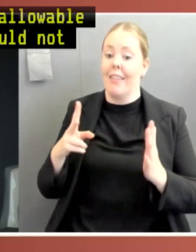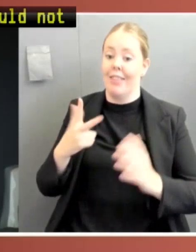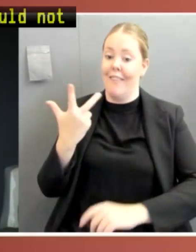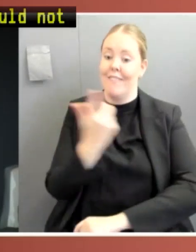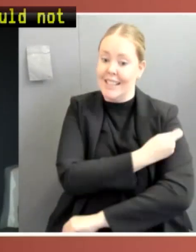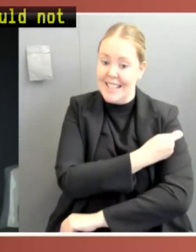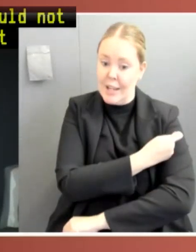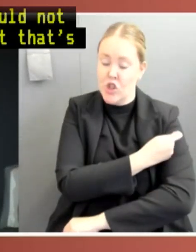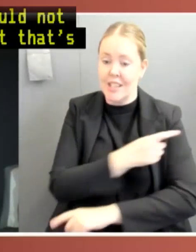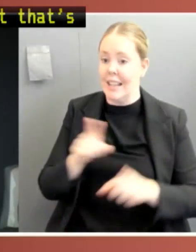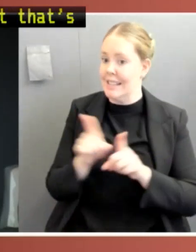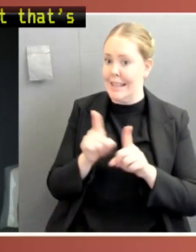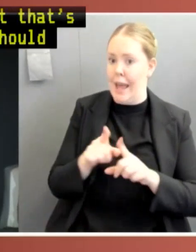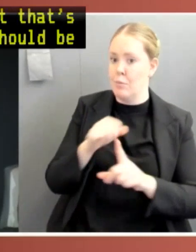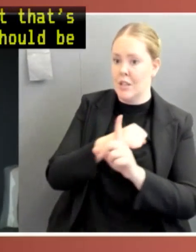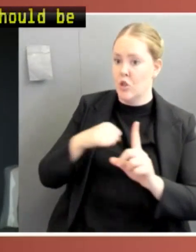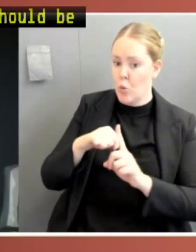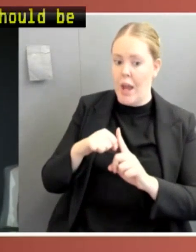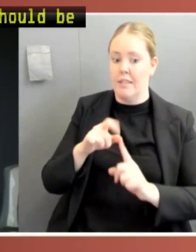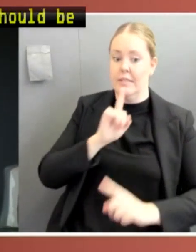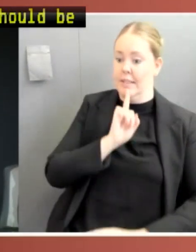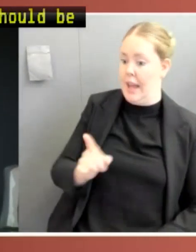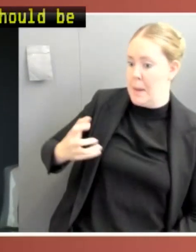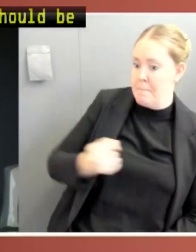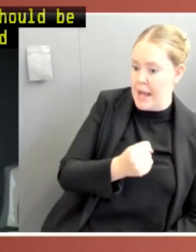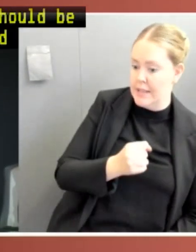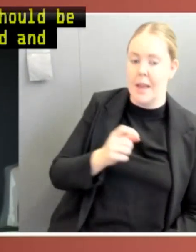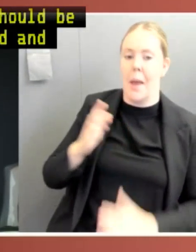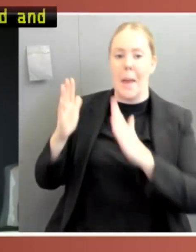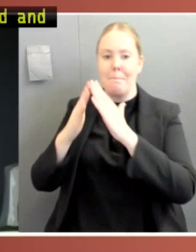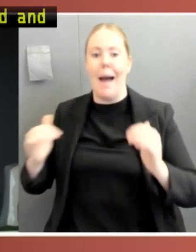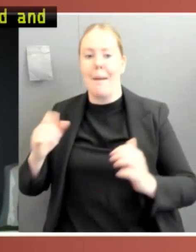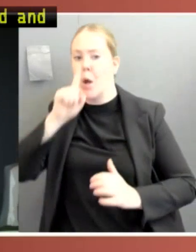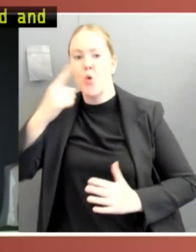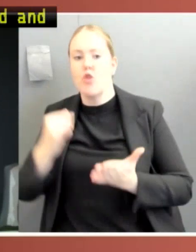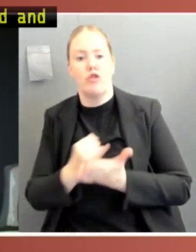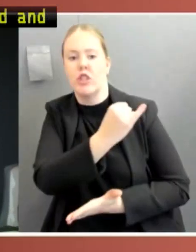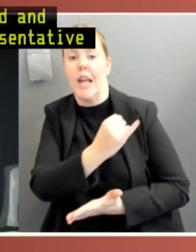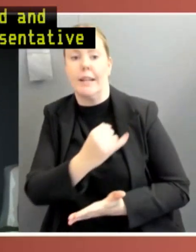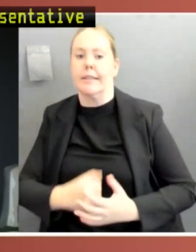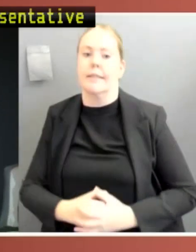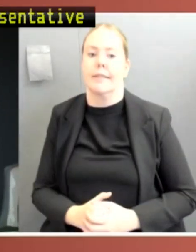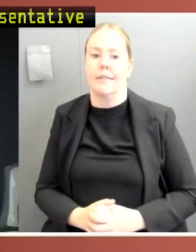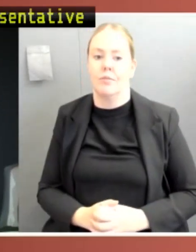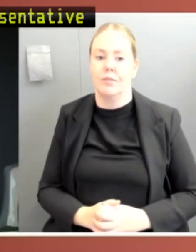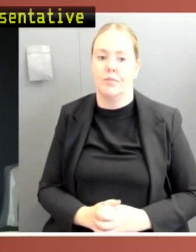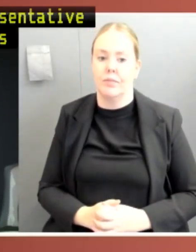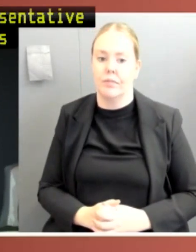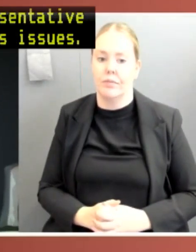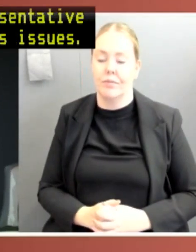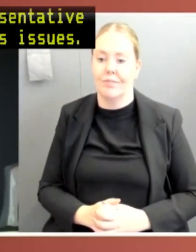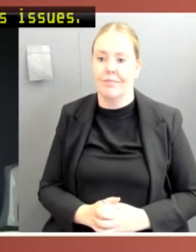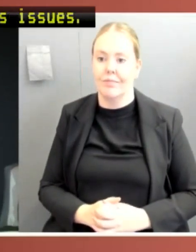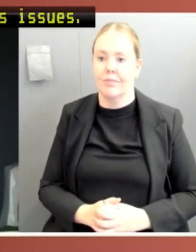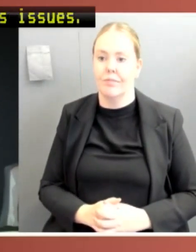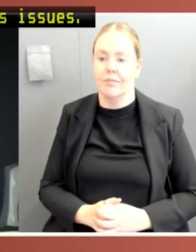butter of an elected representative body, is these big contentious issues, not only because it's right to ask, did the executive get it right, but the people need to